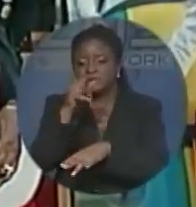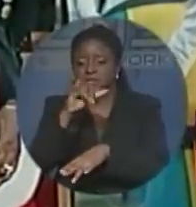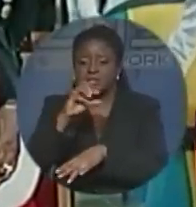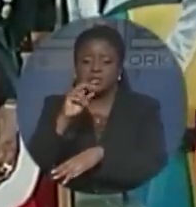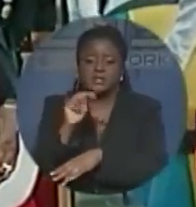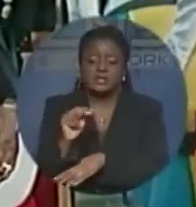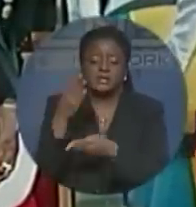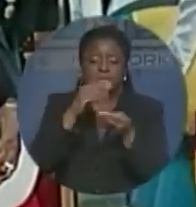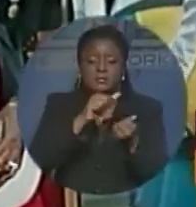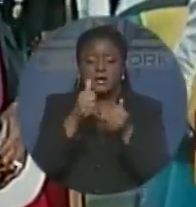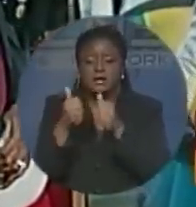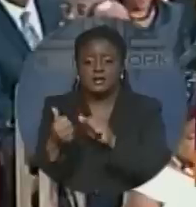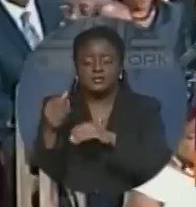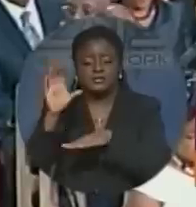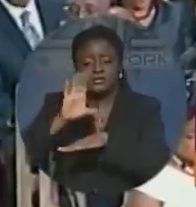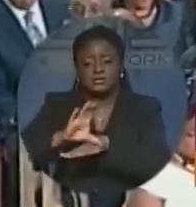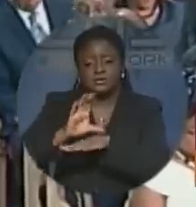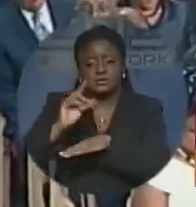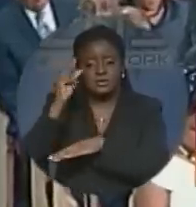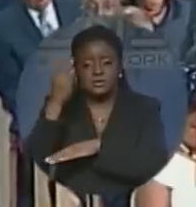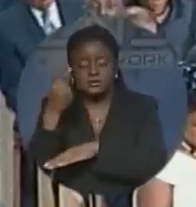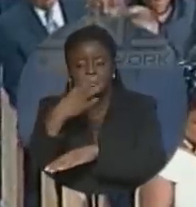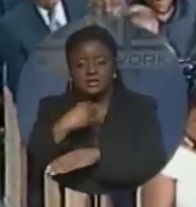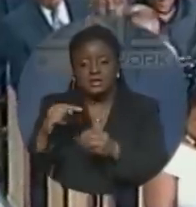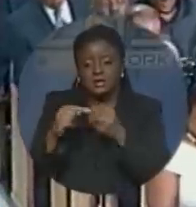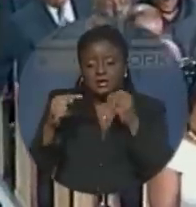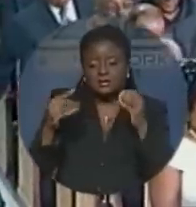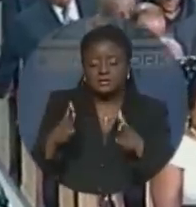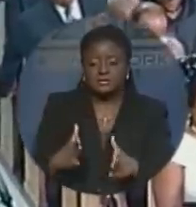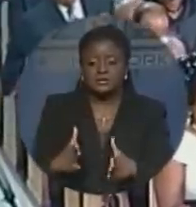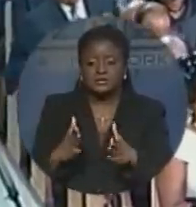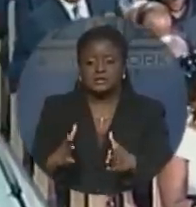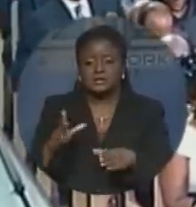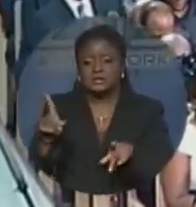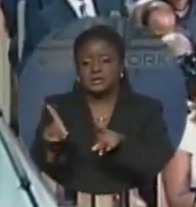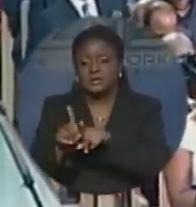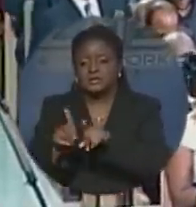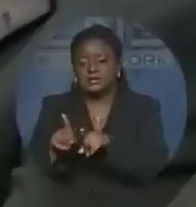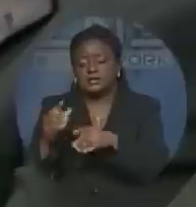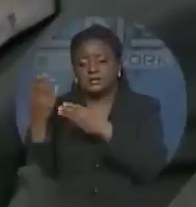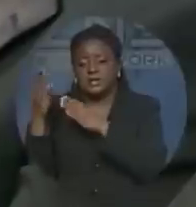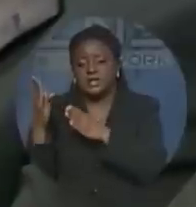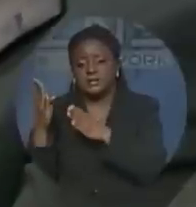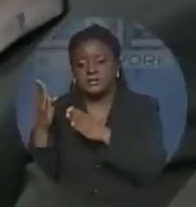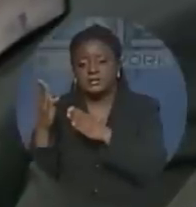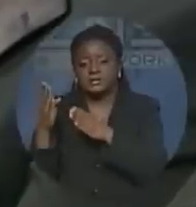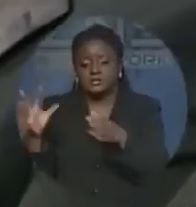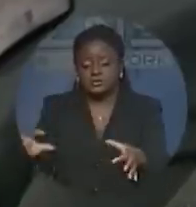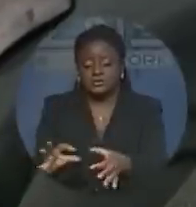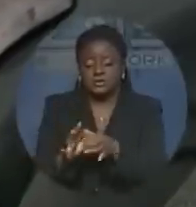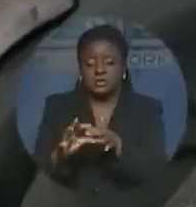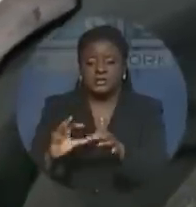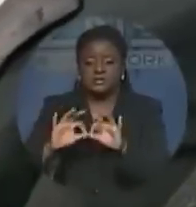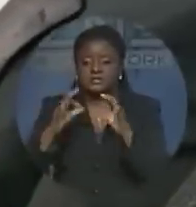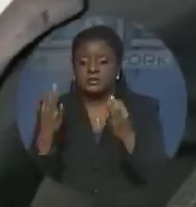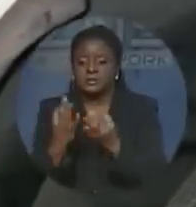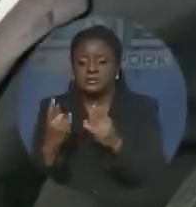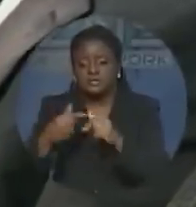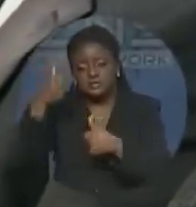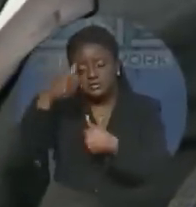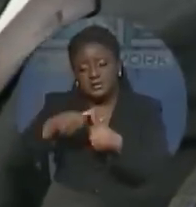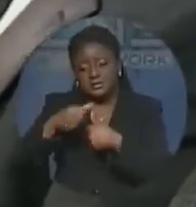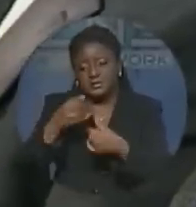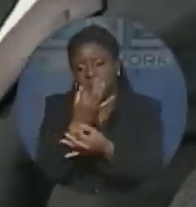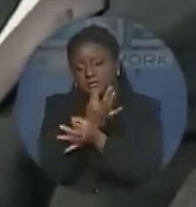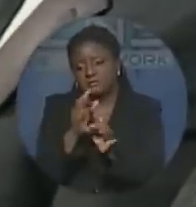Government and opposition officials, as well as Bahamians from all walks of life, joined his family to remember the freedom